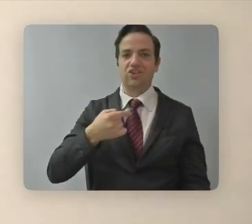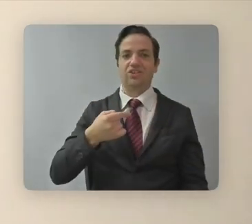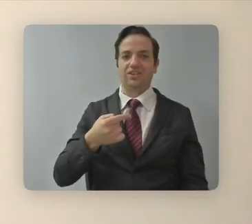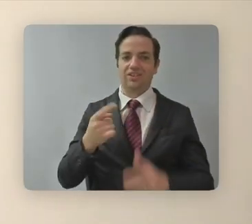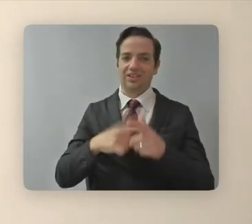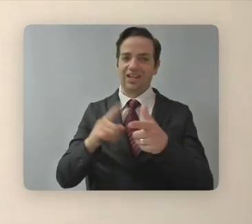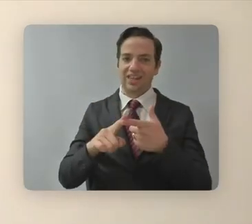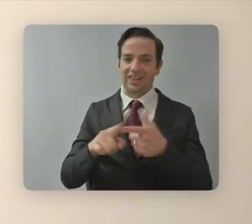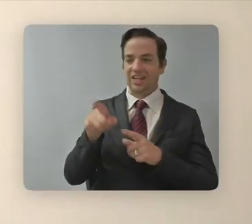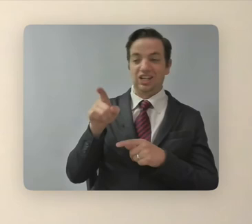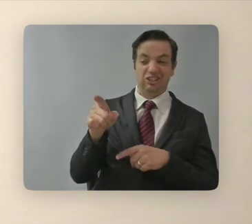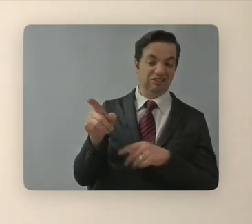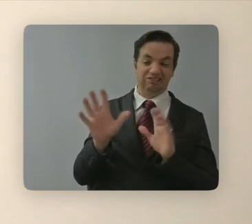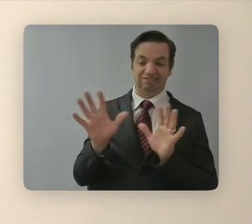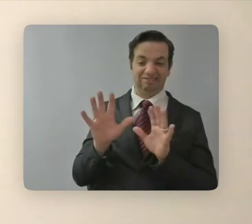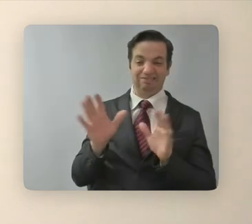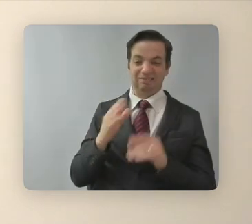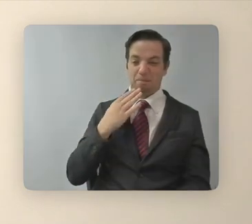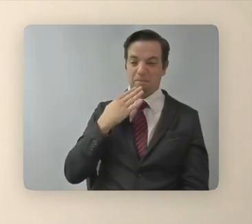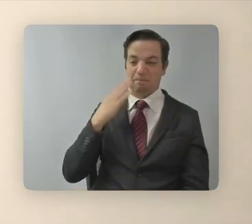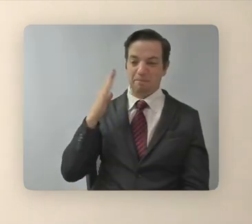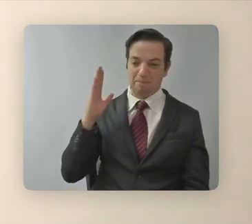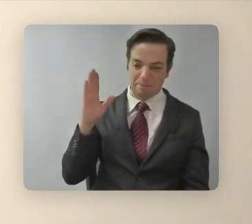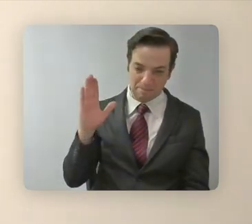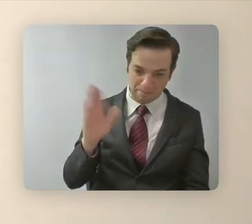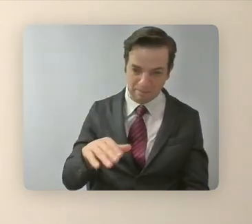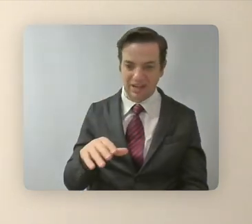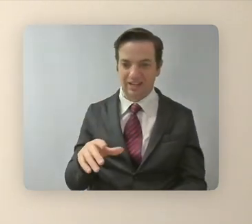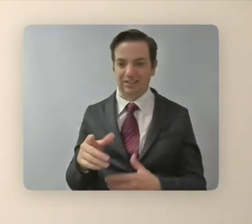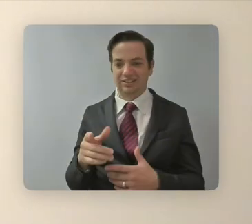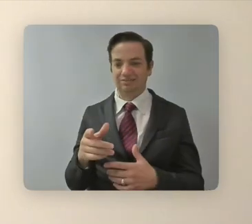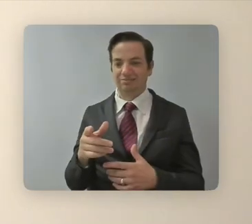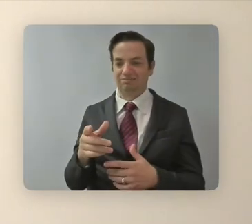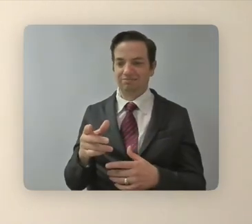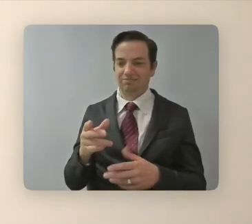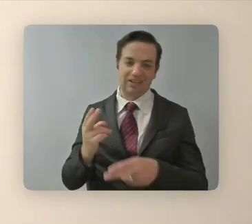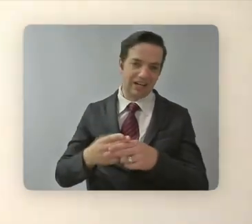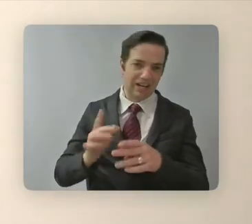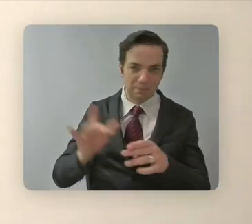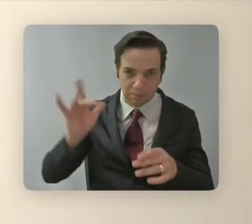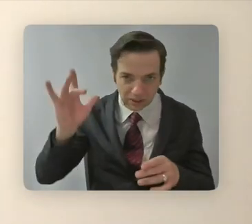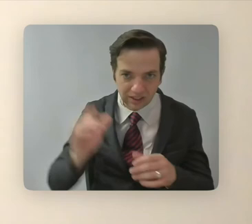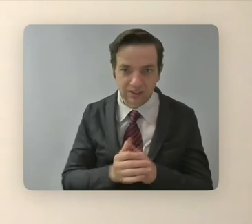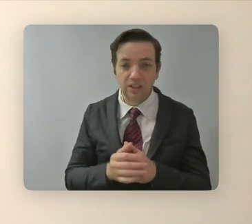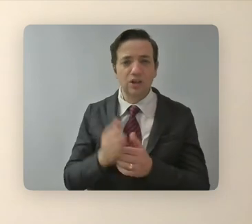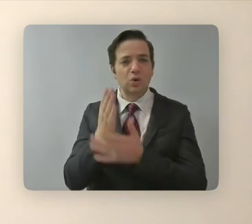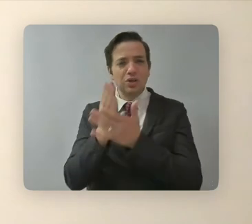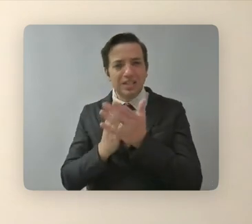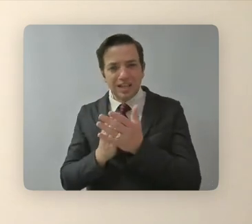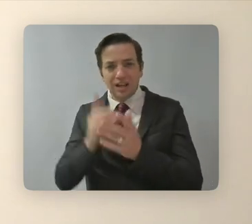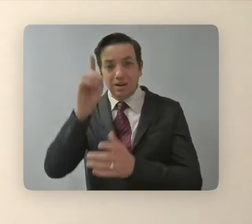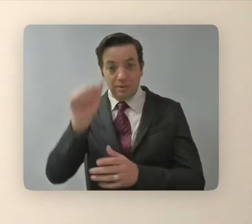look for the project. So I do think that, that people understand that with certain visible disabilities.